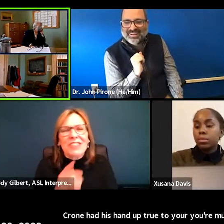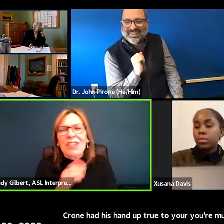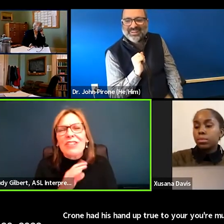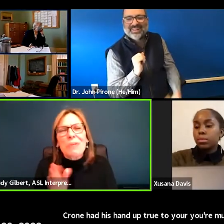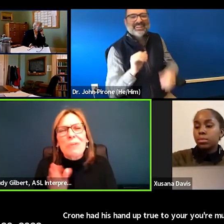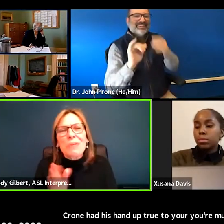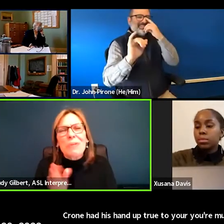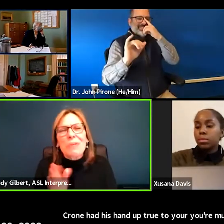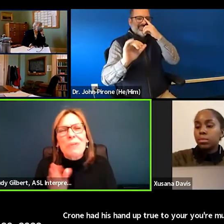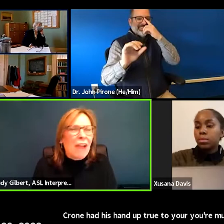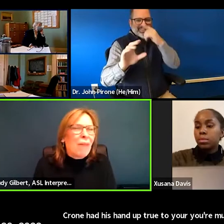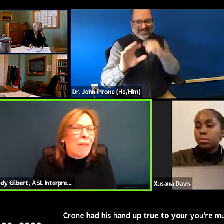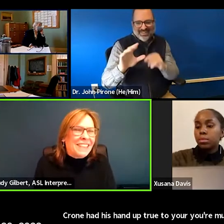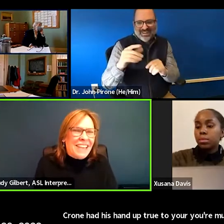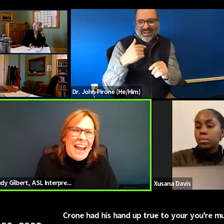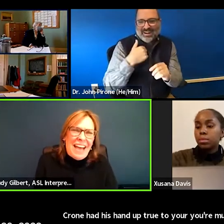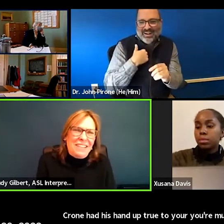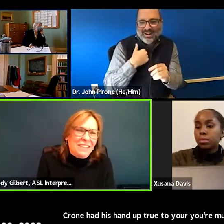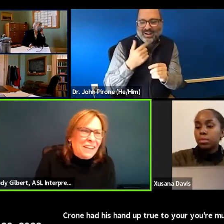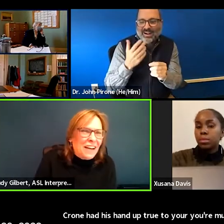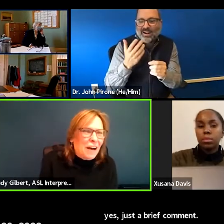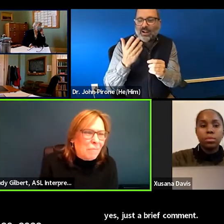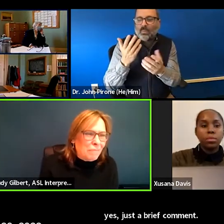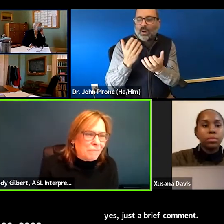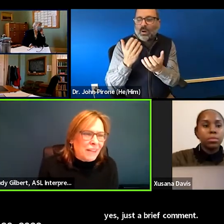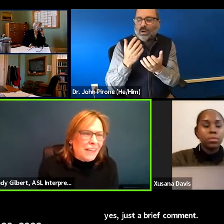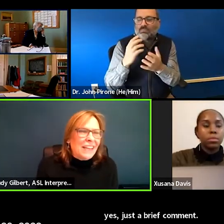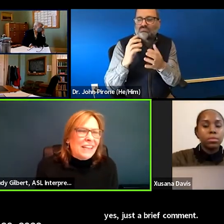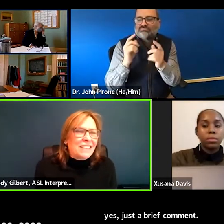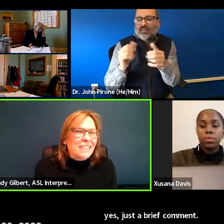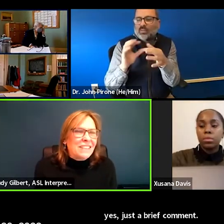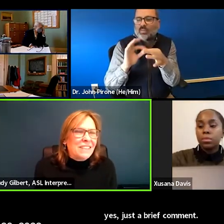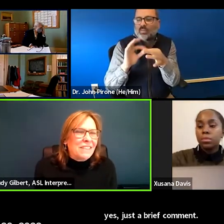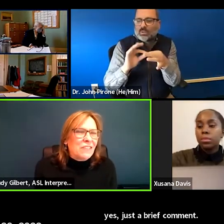Yes. Just a brief comment. I wanted to add, um, um,